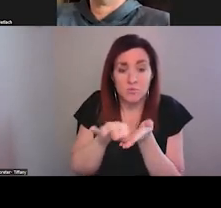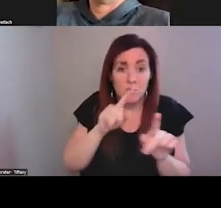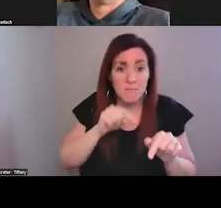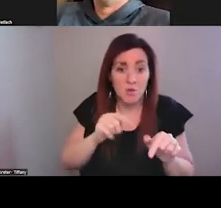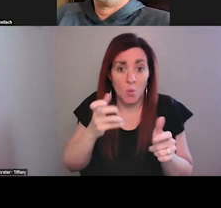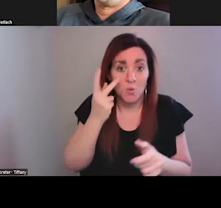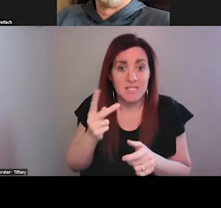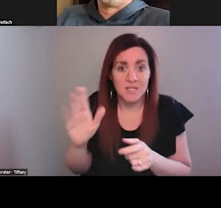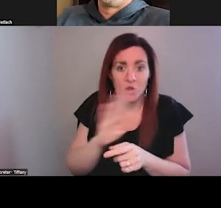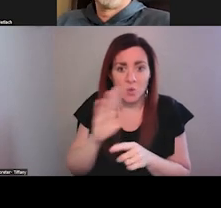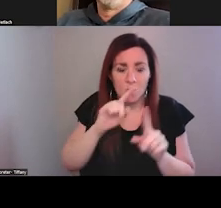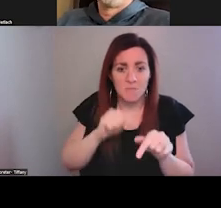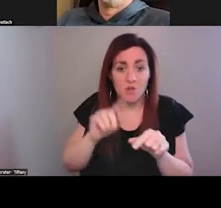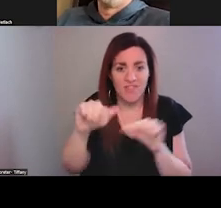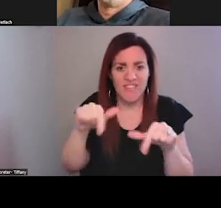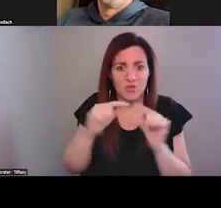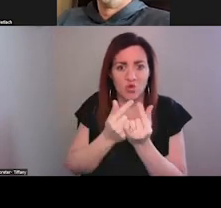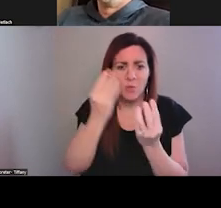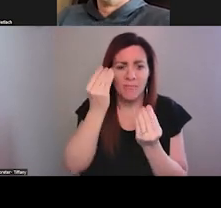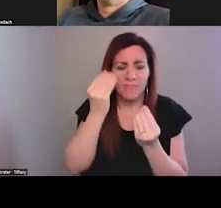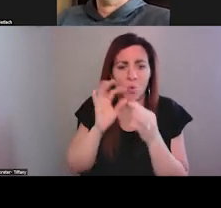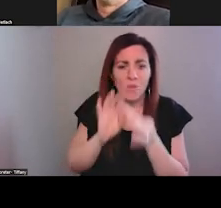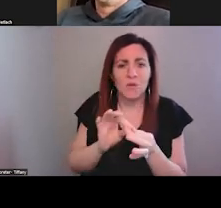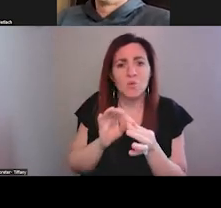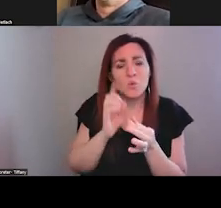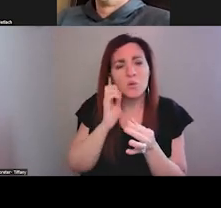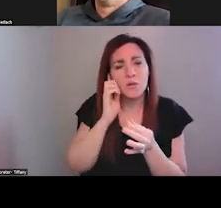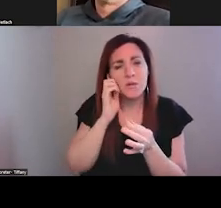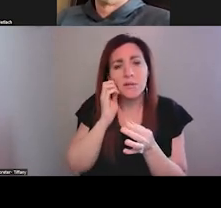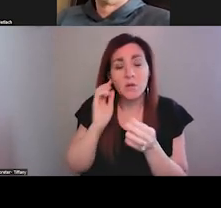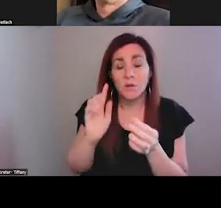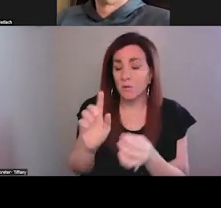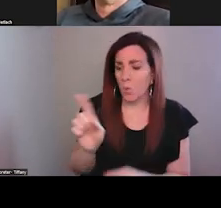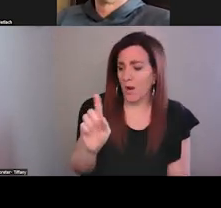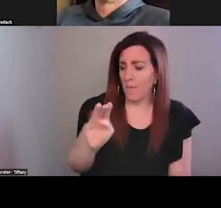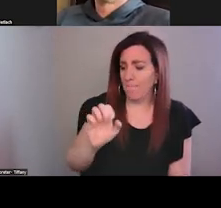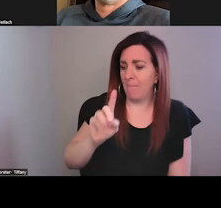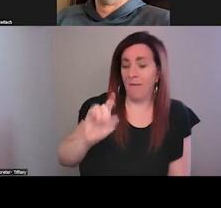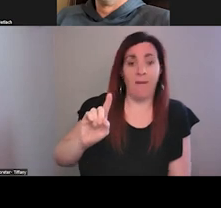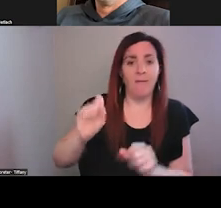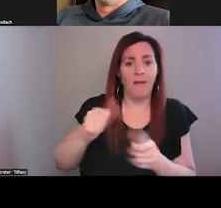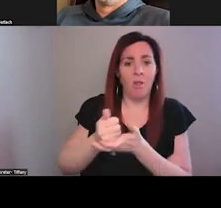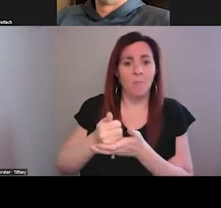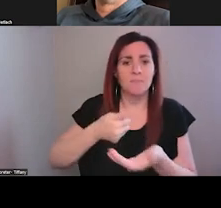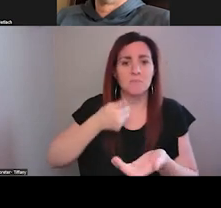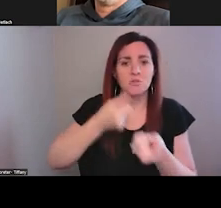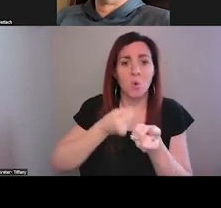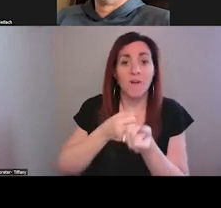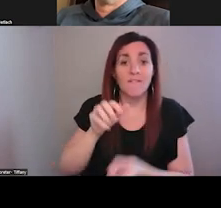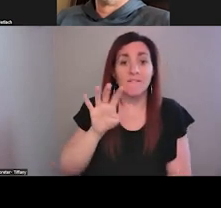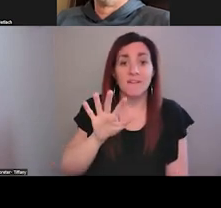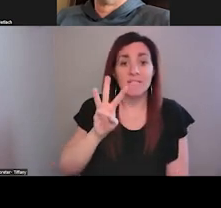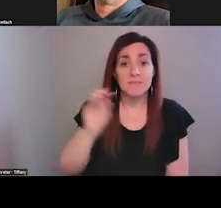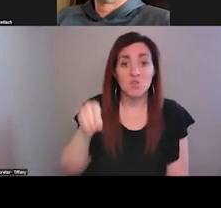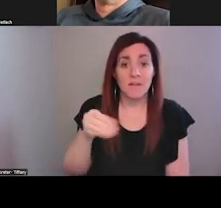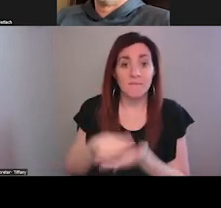to see sort of what this group thinks in terms of where Medicaid can help support. So 56% financing, how